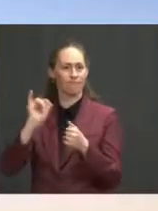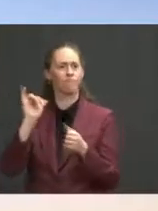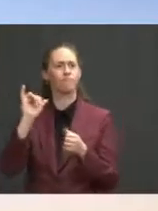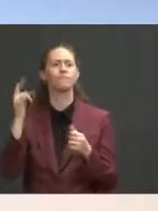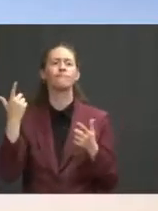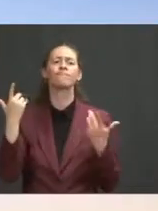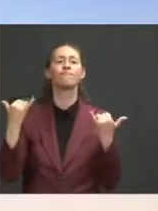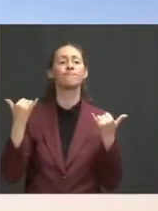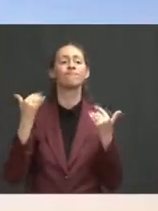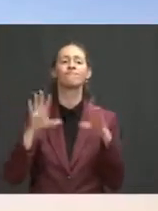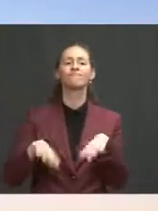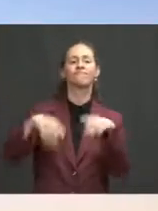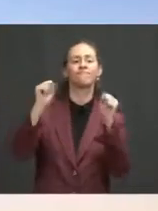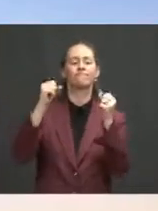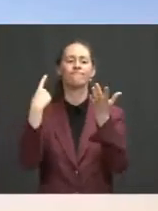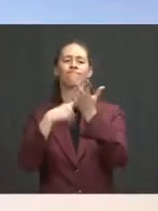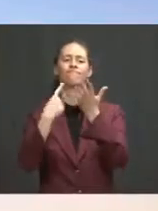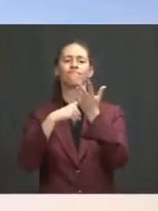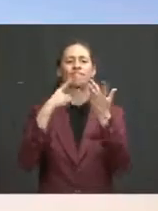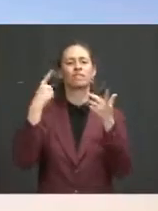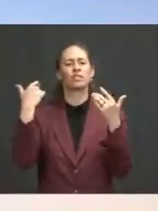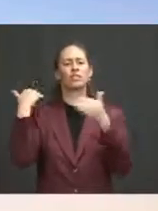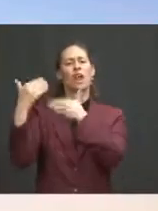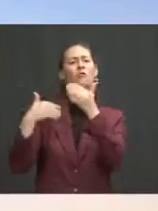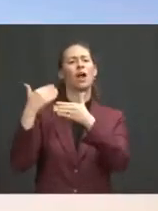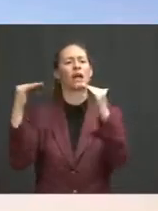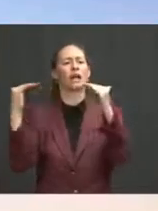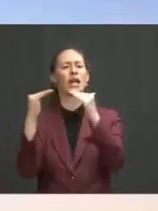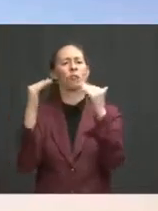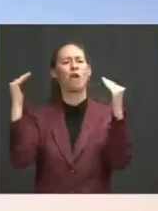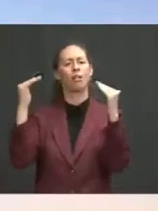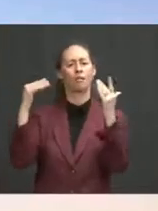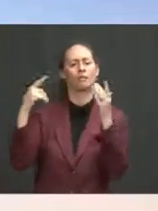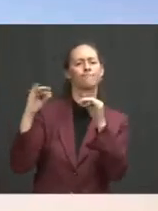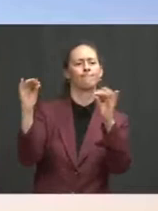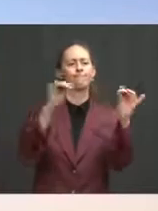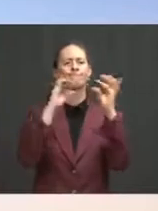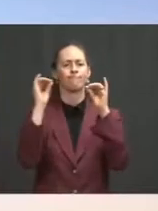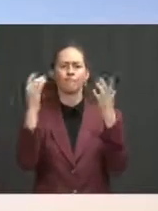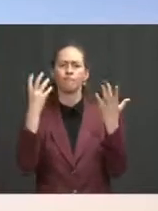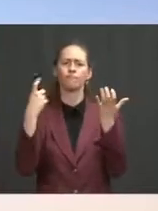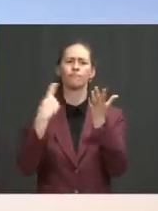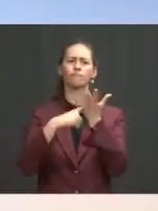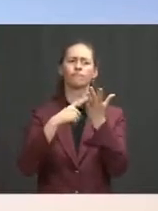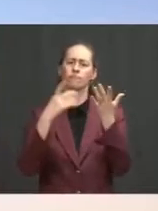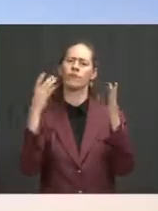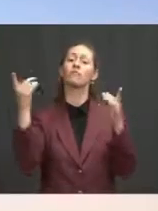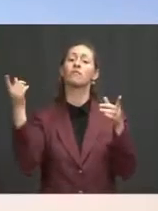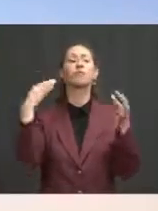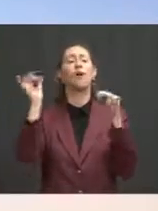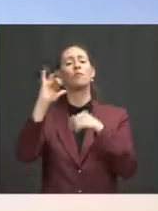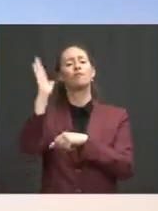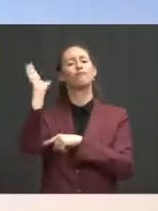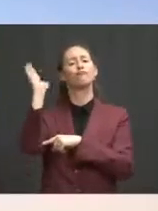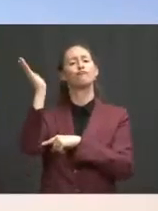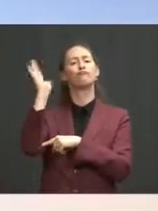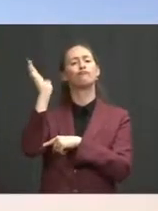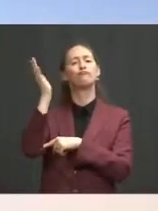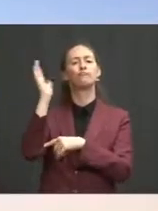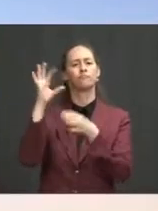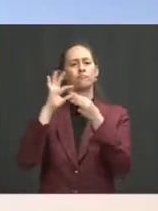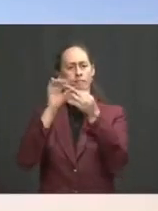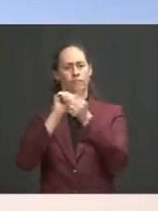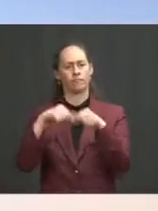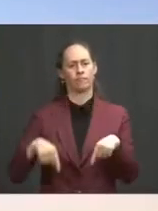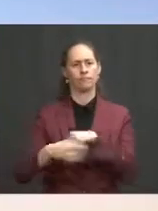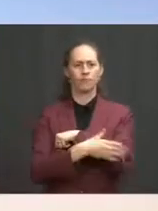Forum in Paris and provided live, virtual opening remarks. She restated the United States' commitment to gender equality, and she made